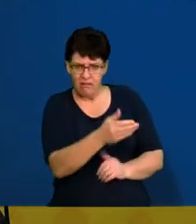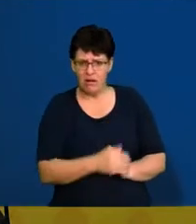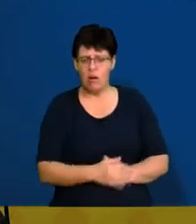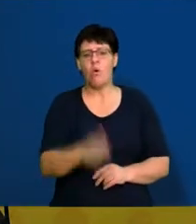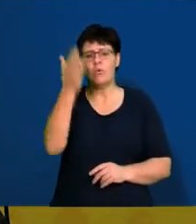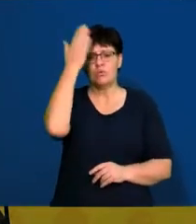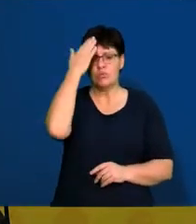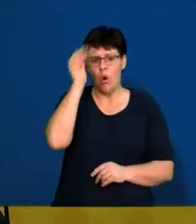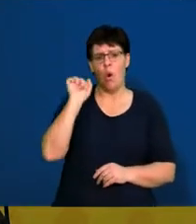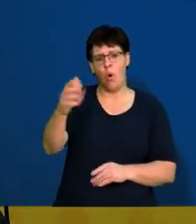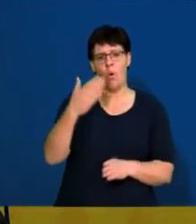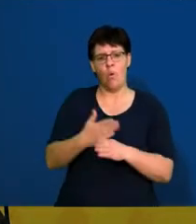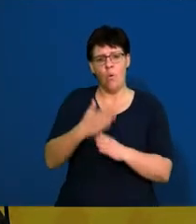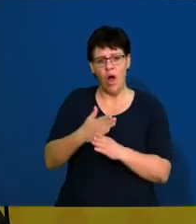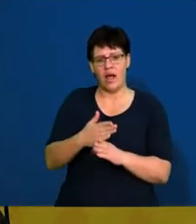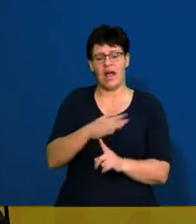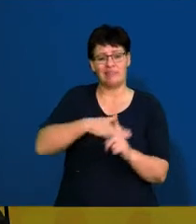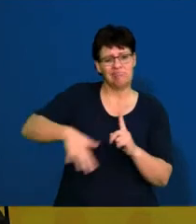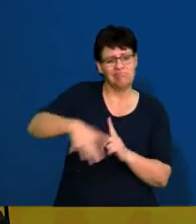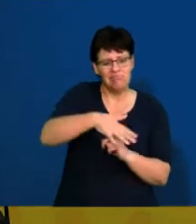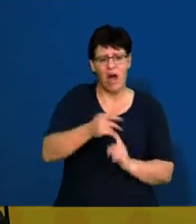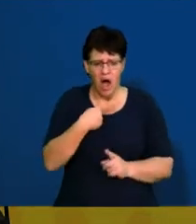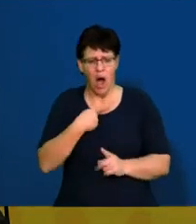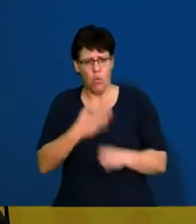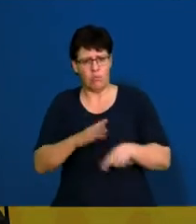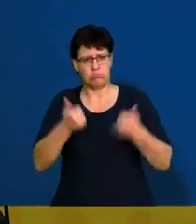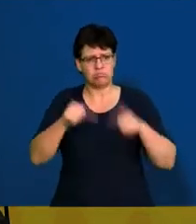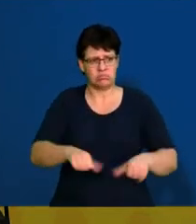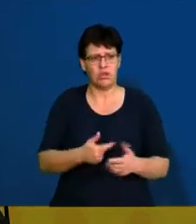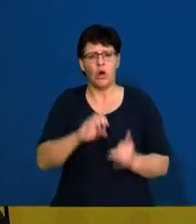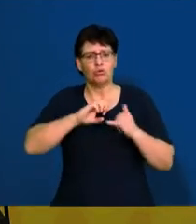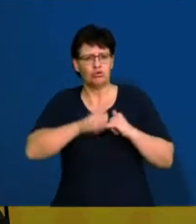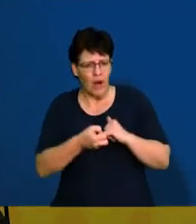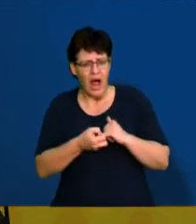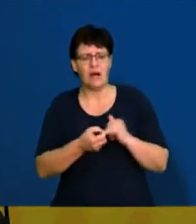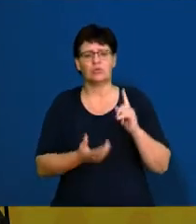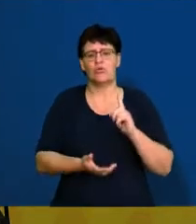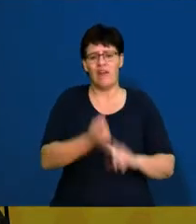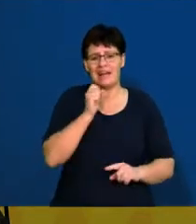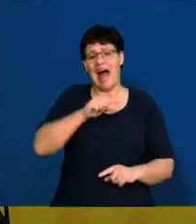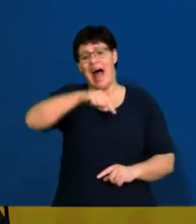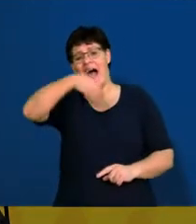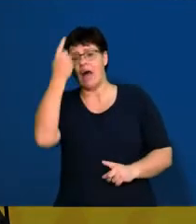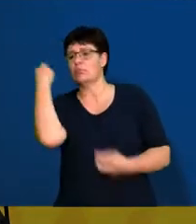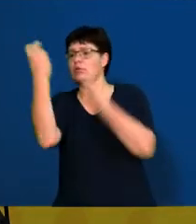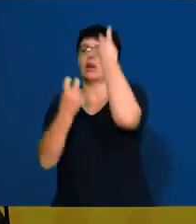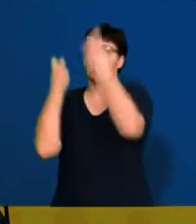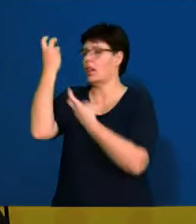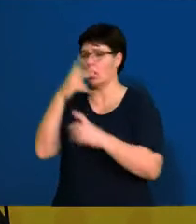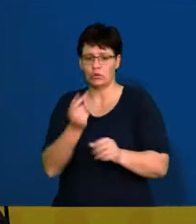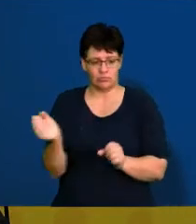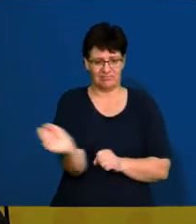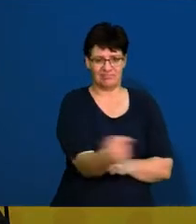like, we know what their work ethic is like, and we don't have to spend a lot of time trying to go and find someone to